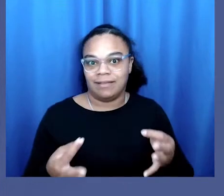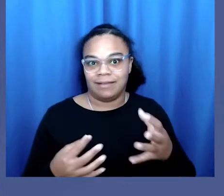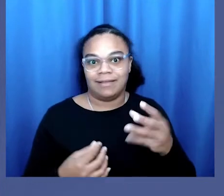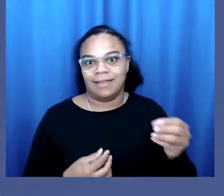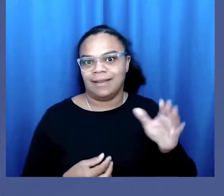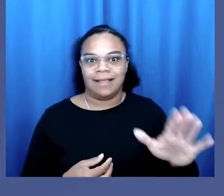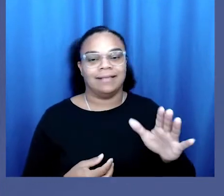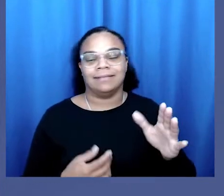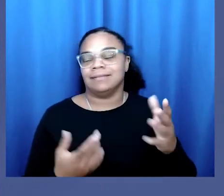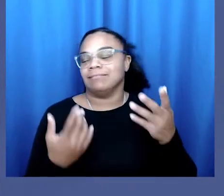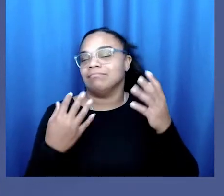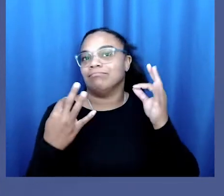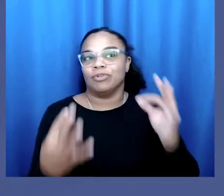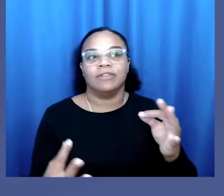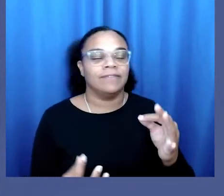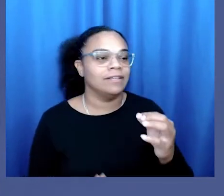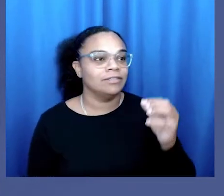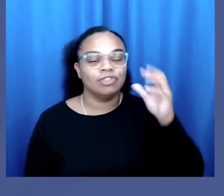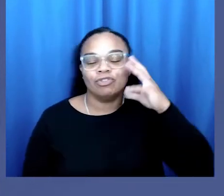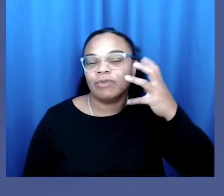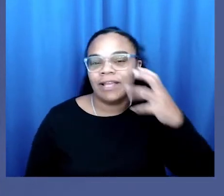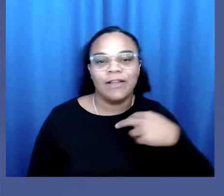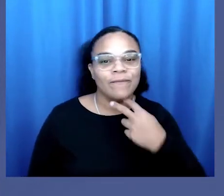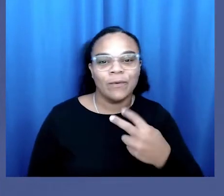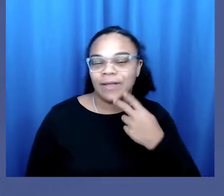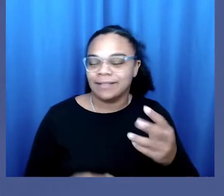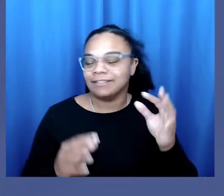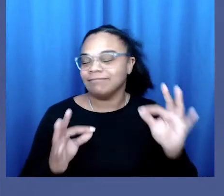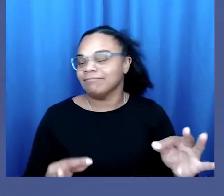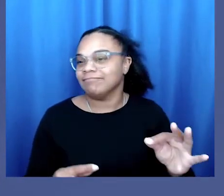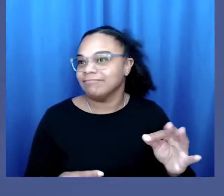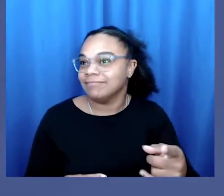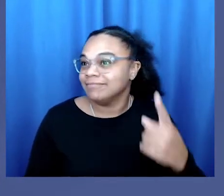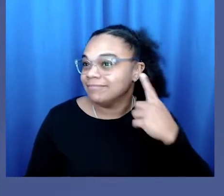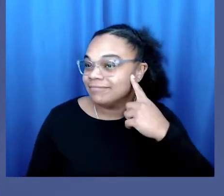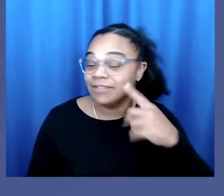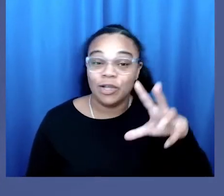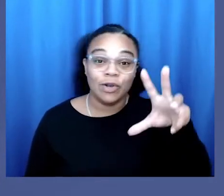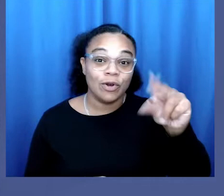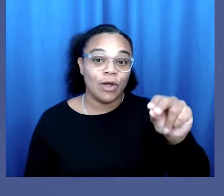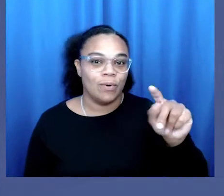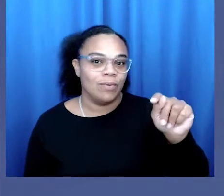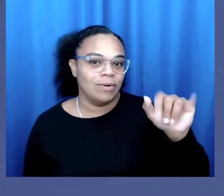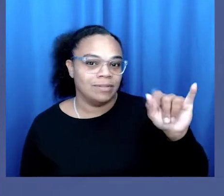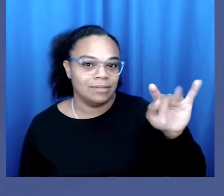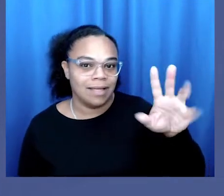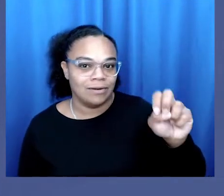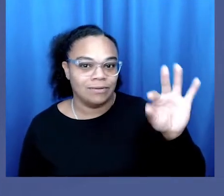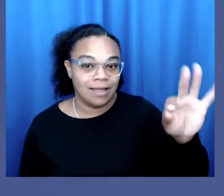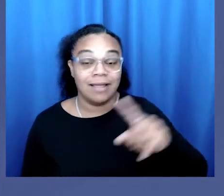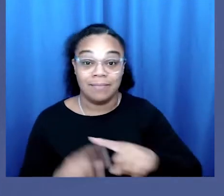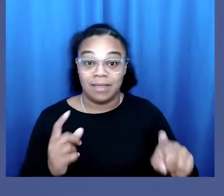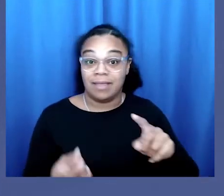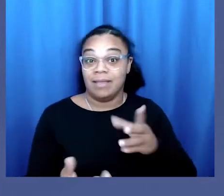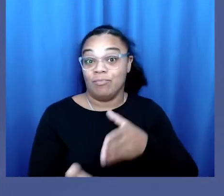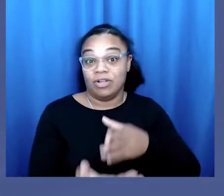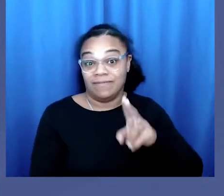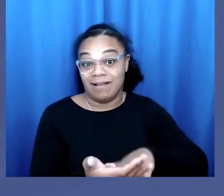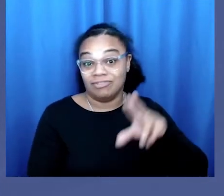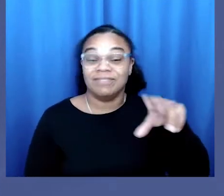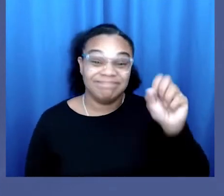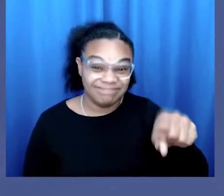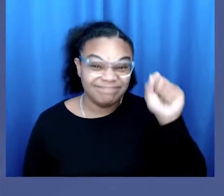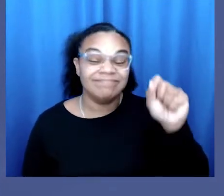verdict in his almost godlike, perfect for radio hosting voice. No on the Title IX. On breach of contract, yes.